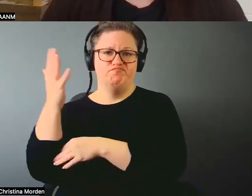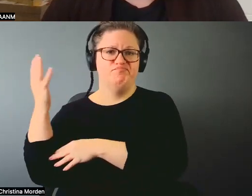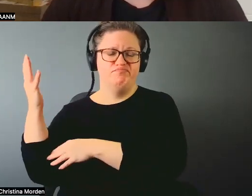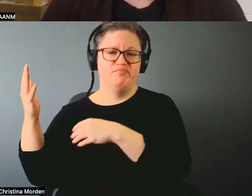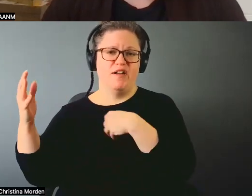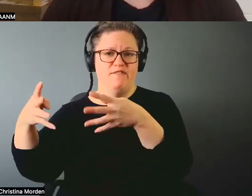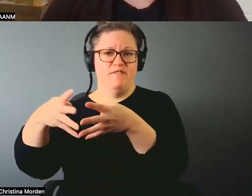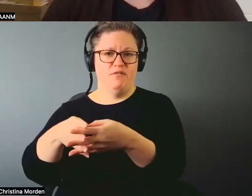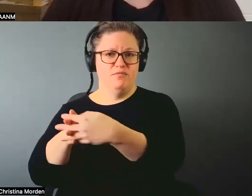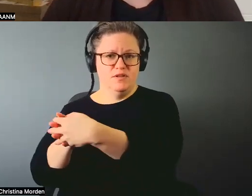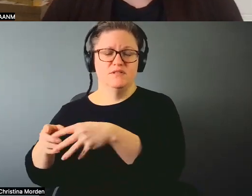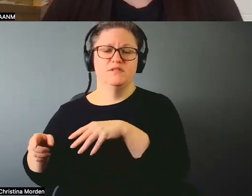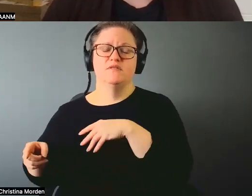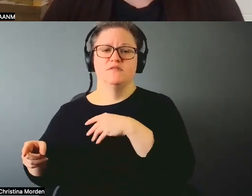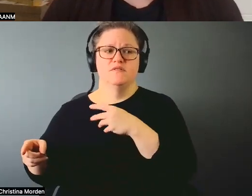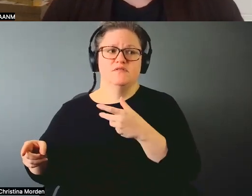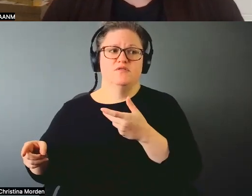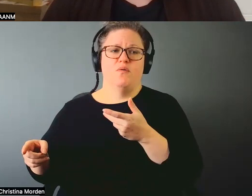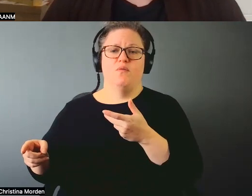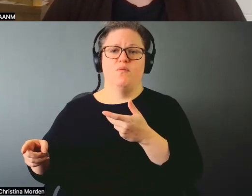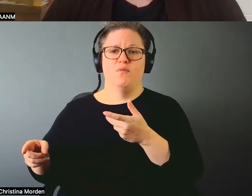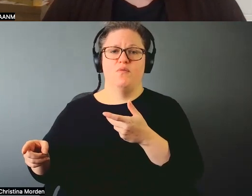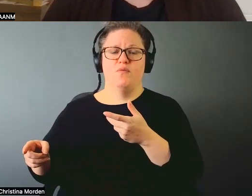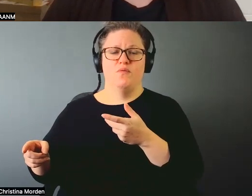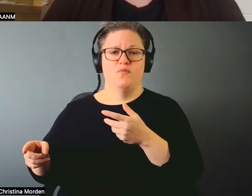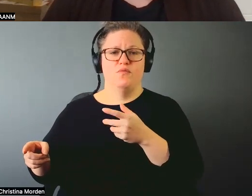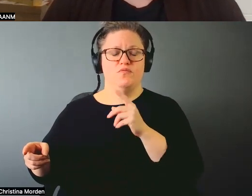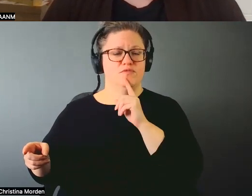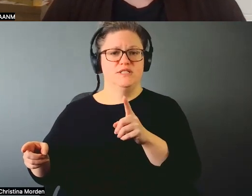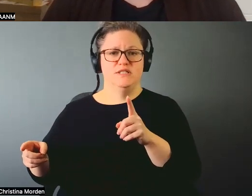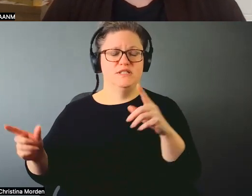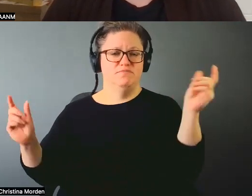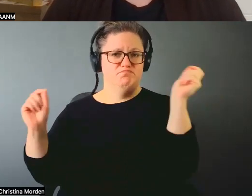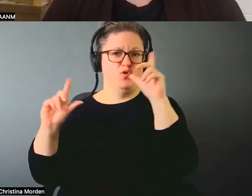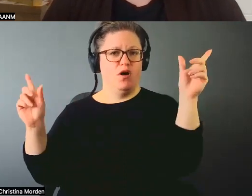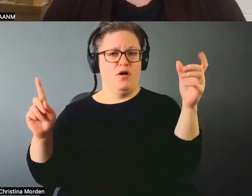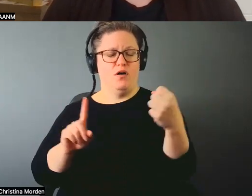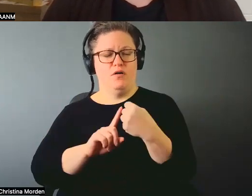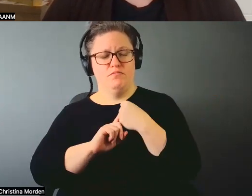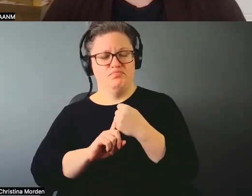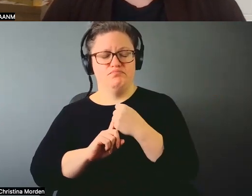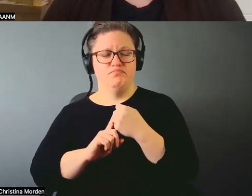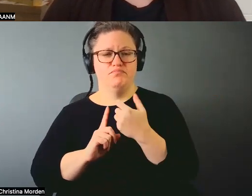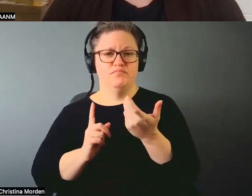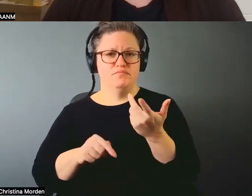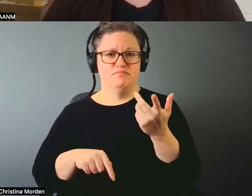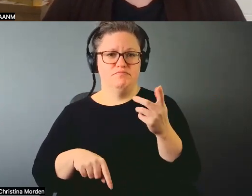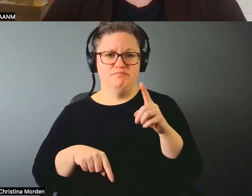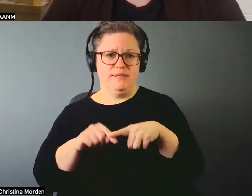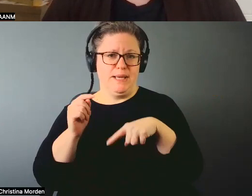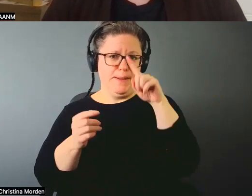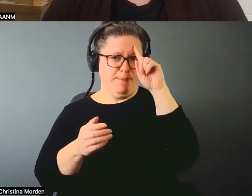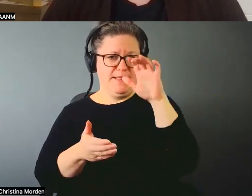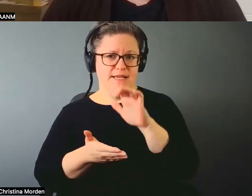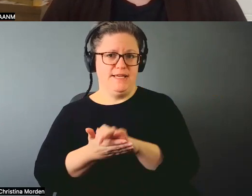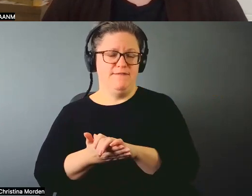it was just this really shocking time. You know, you kind of can't believe it's happening,